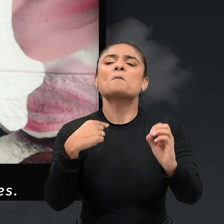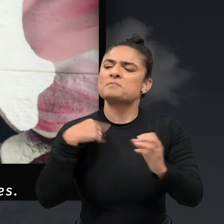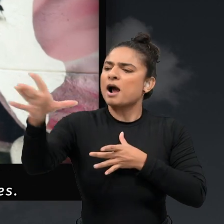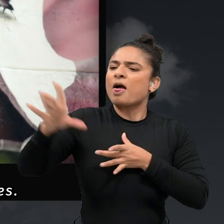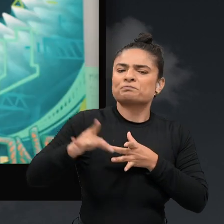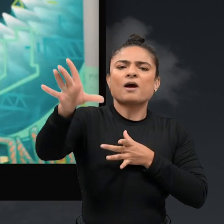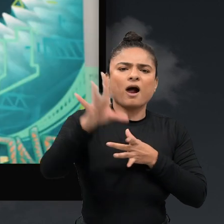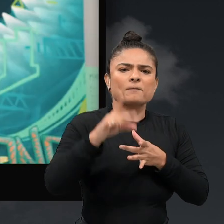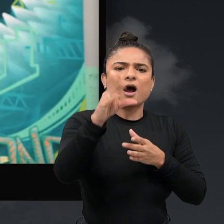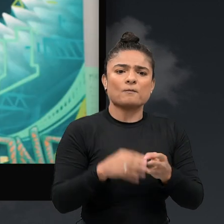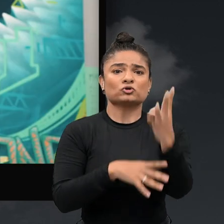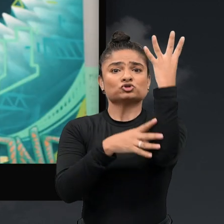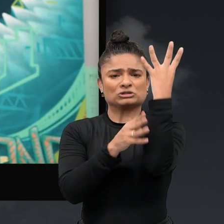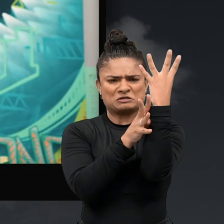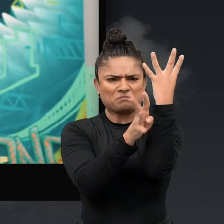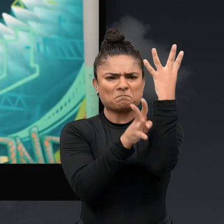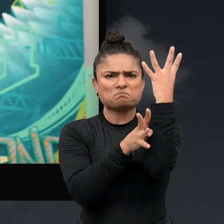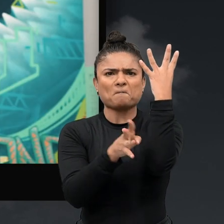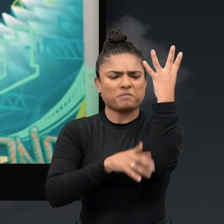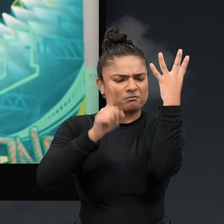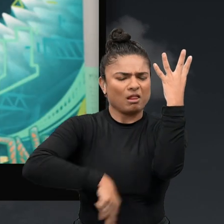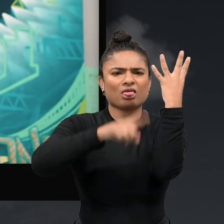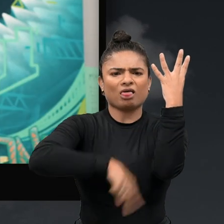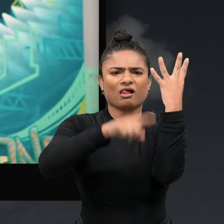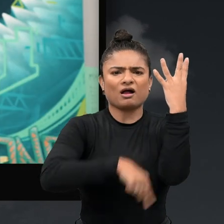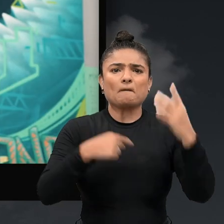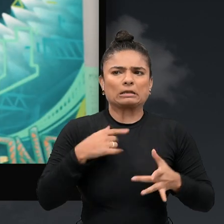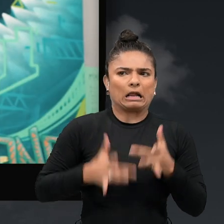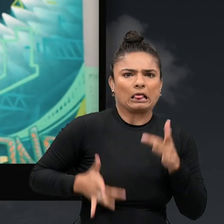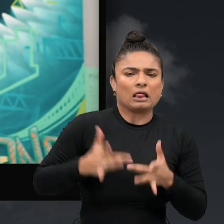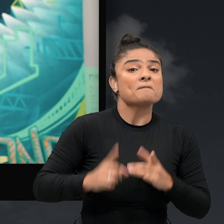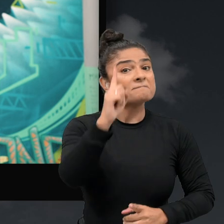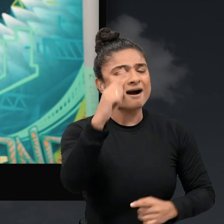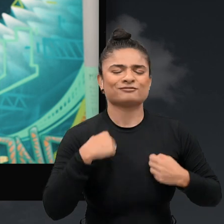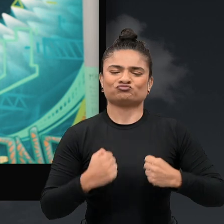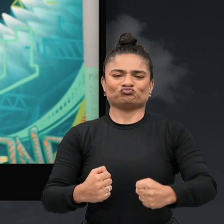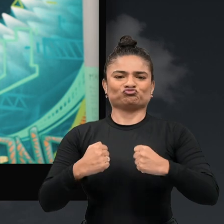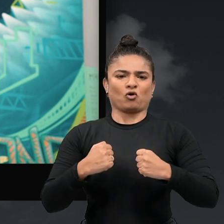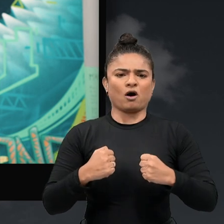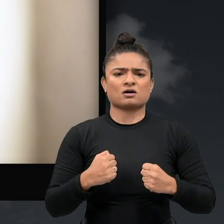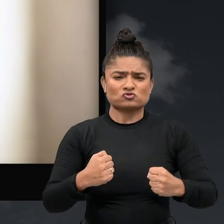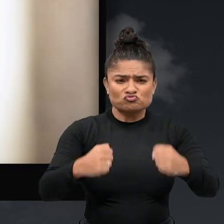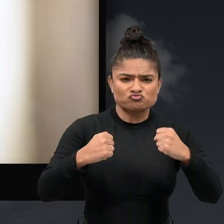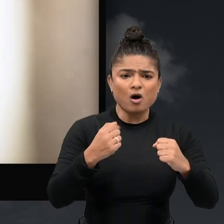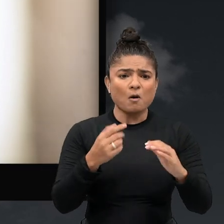appreciates. I am mostly thorned, constantly insecure, yet I am strong. Strong enough to